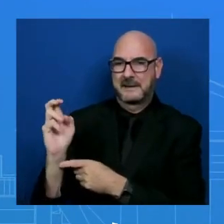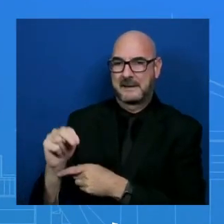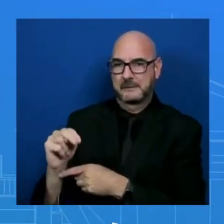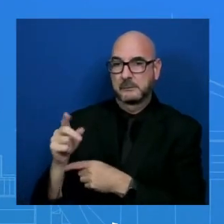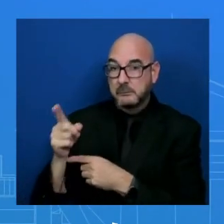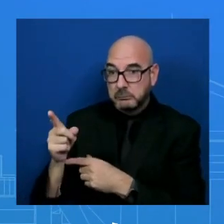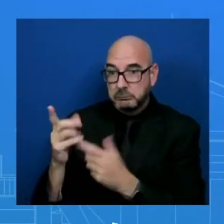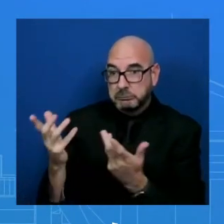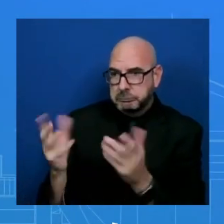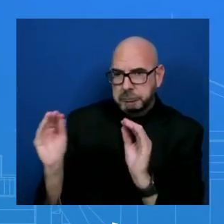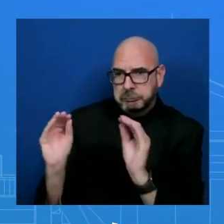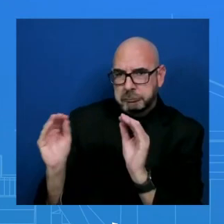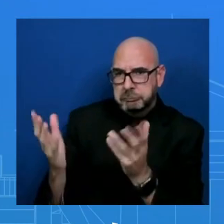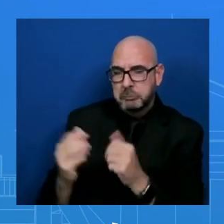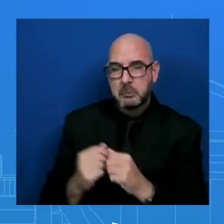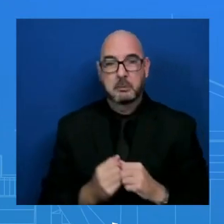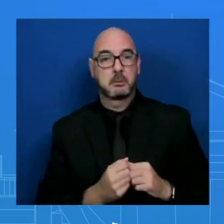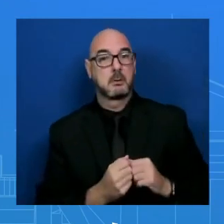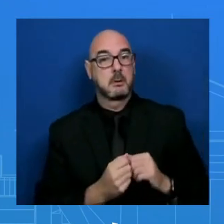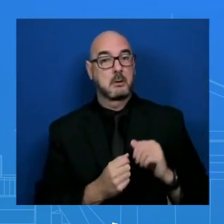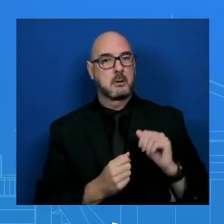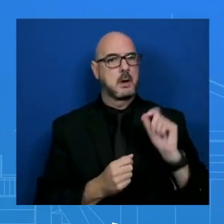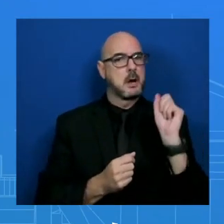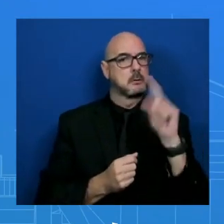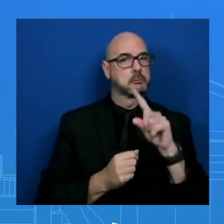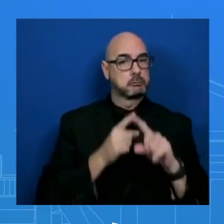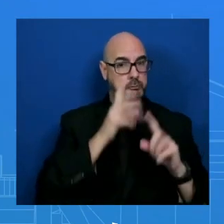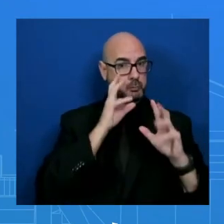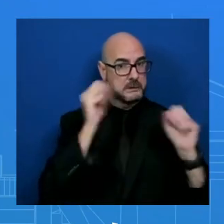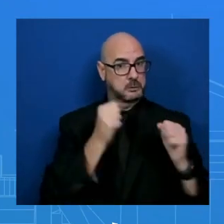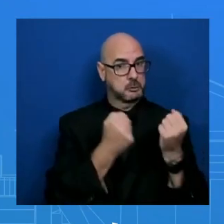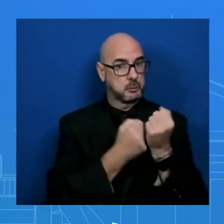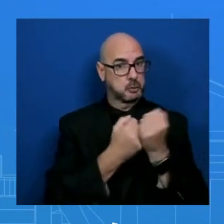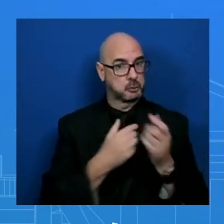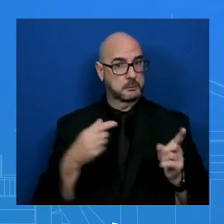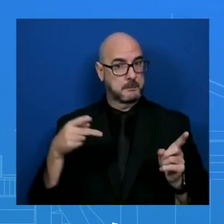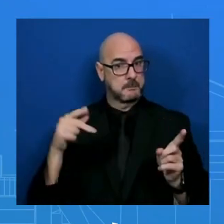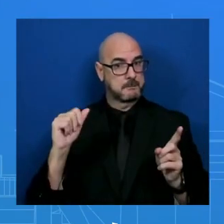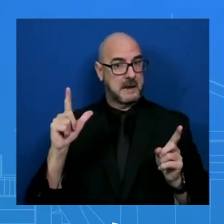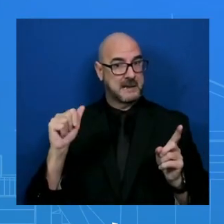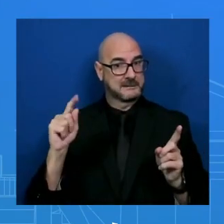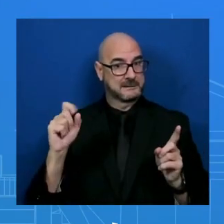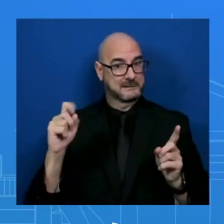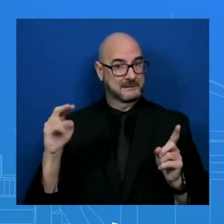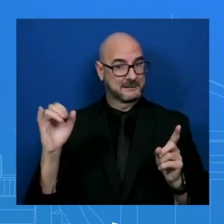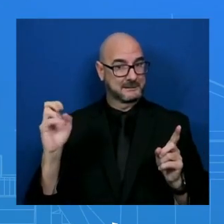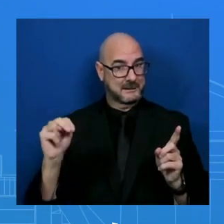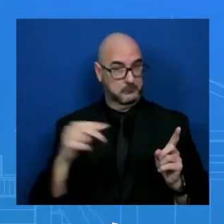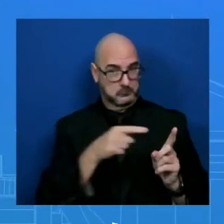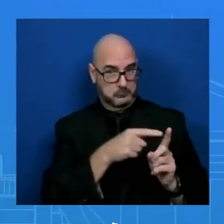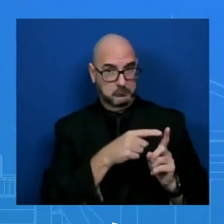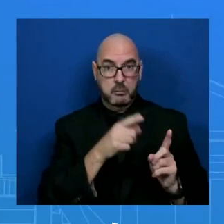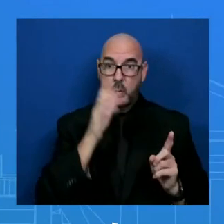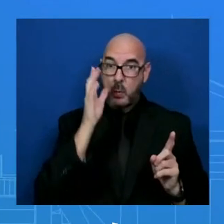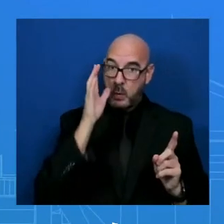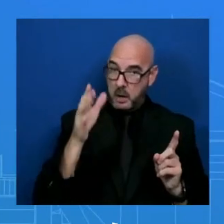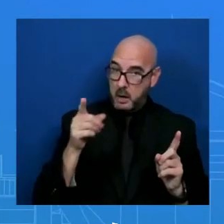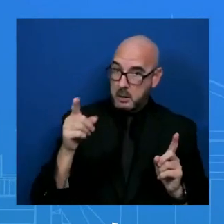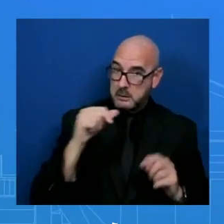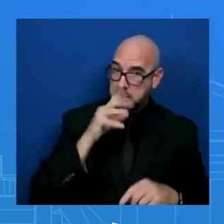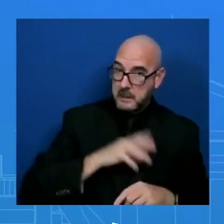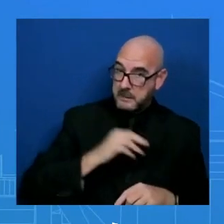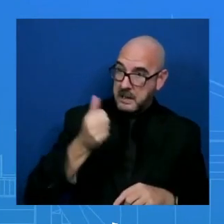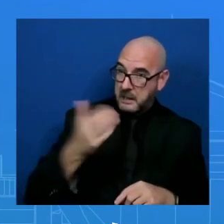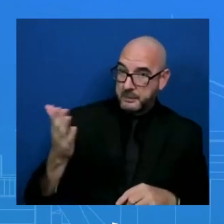support Palestinians' public demand, though, that they'll accept nothing less than statehood? MR. I'm not going to negotiate from the